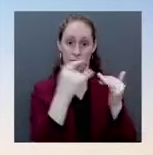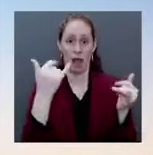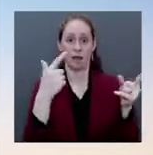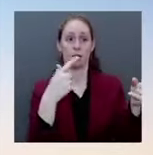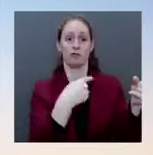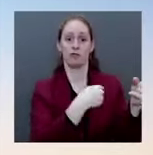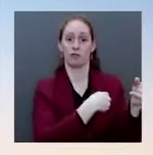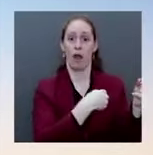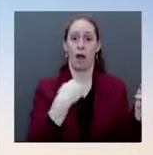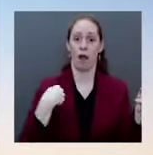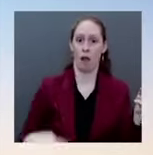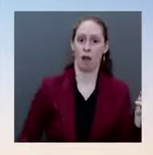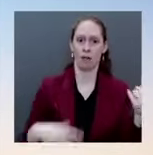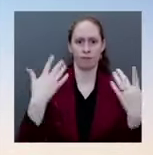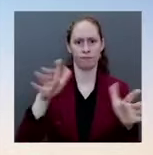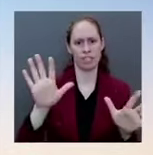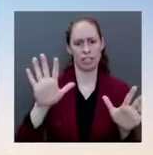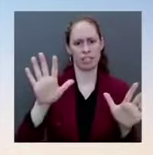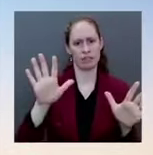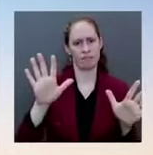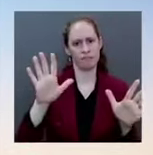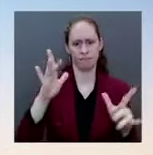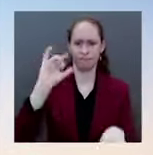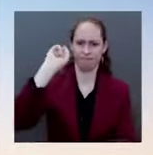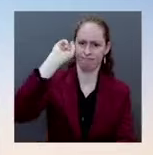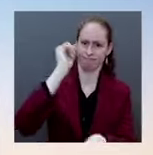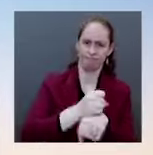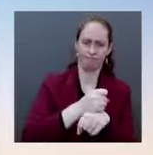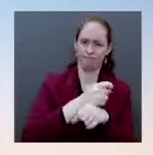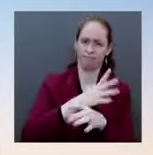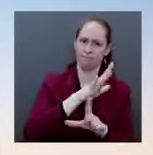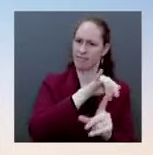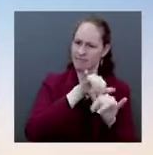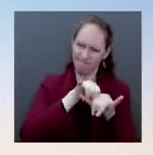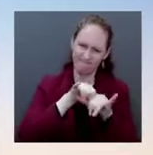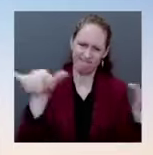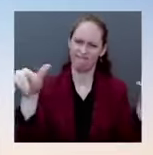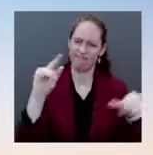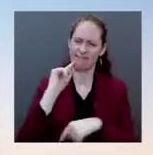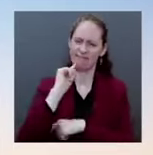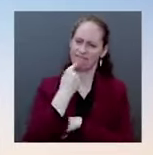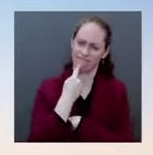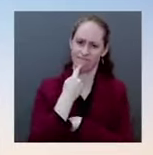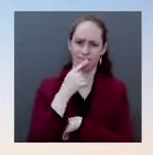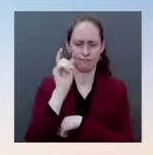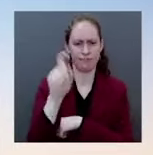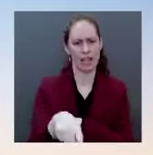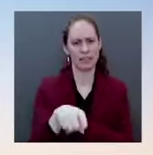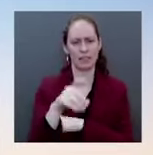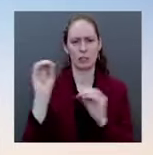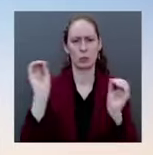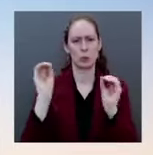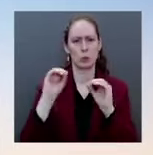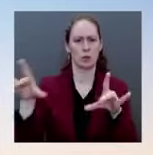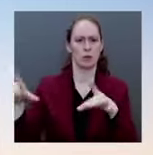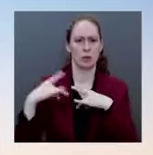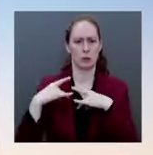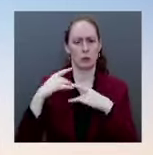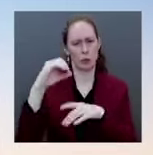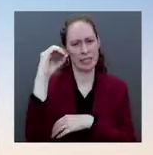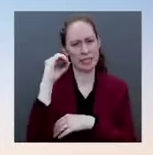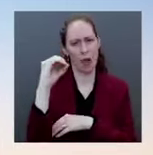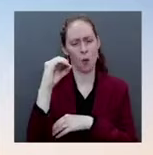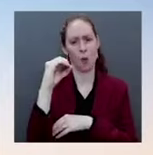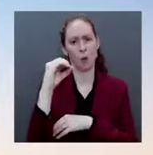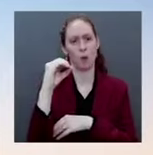is having an impact on inflation, since obviously it's impacting the global manufacturing? And has the administration had any conversations